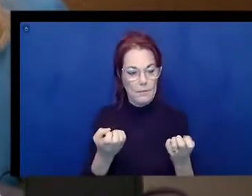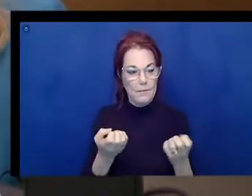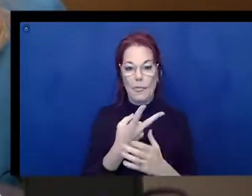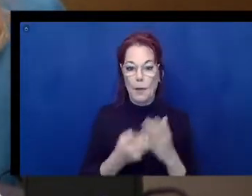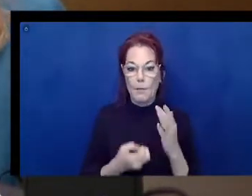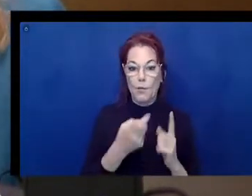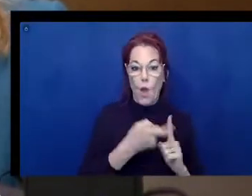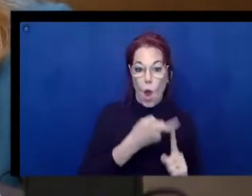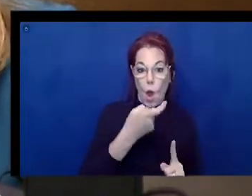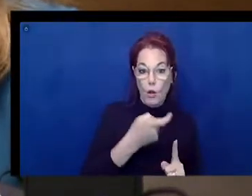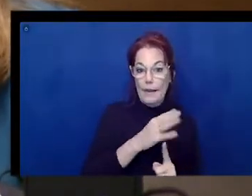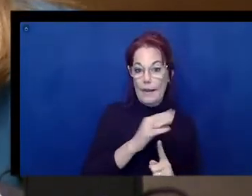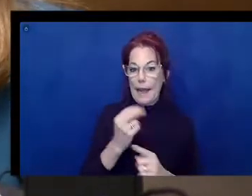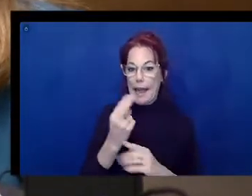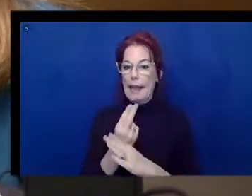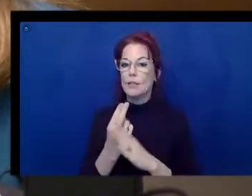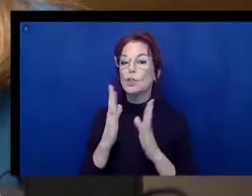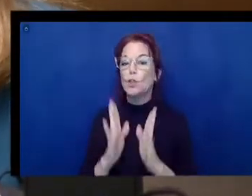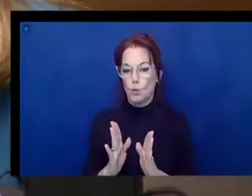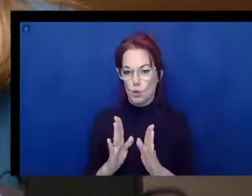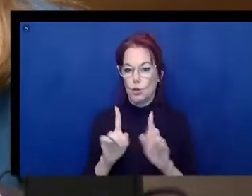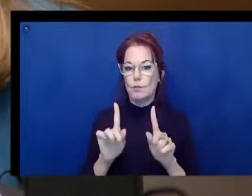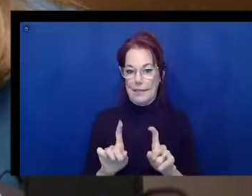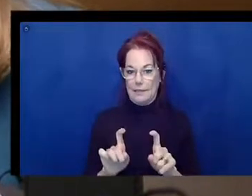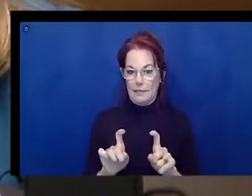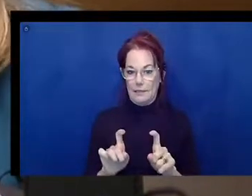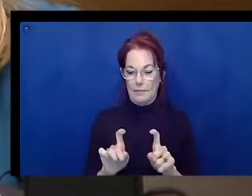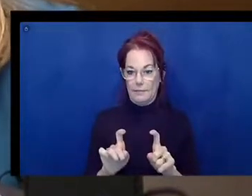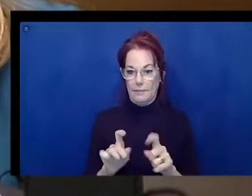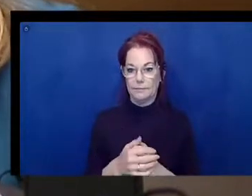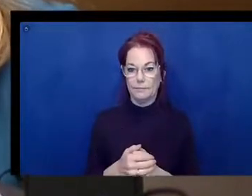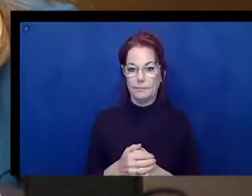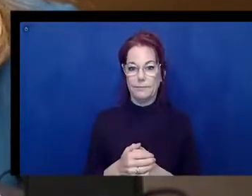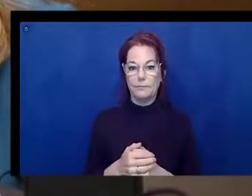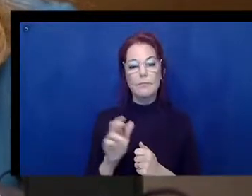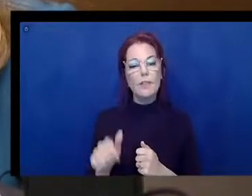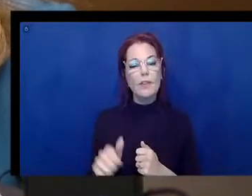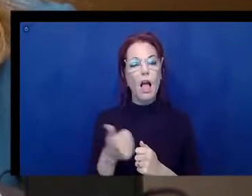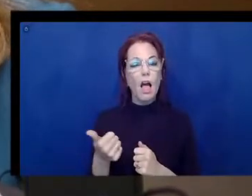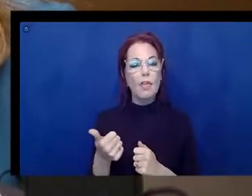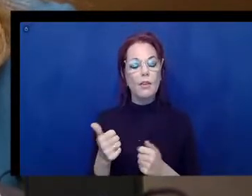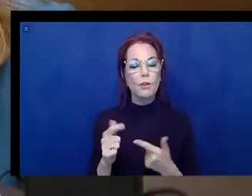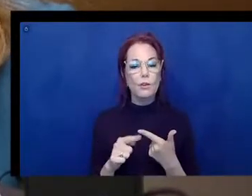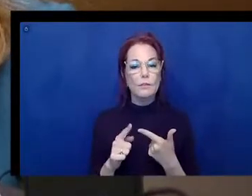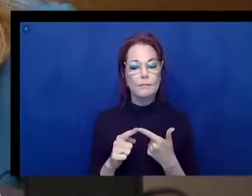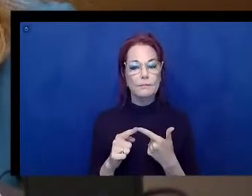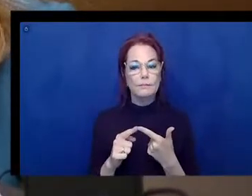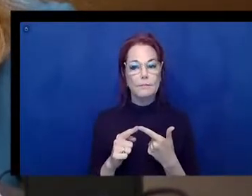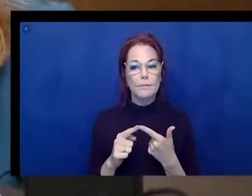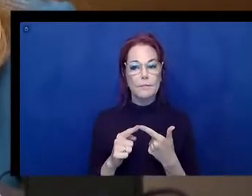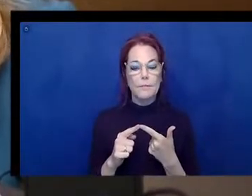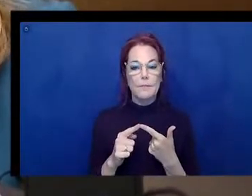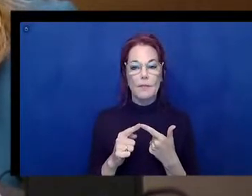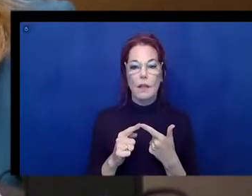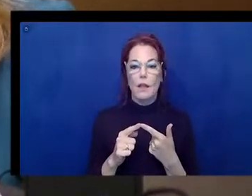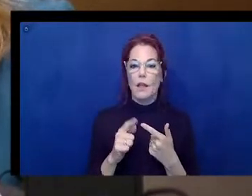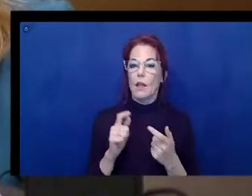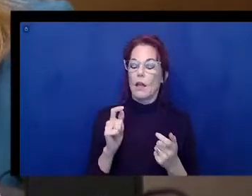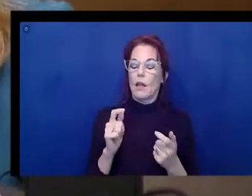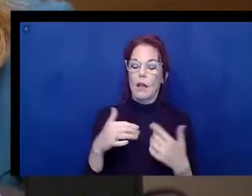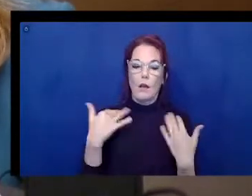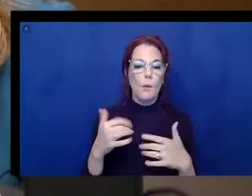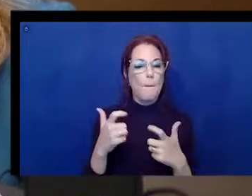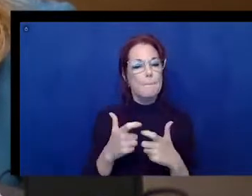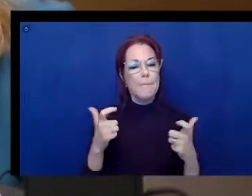user testing. The other things are a substantial remediation effort. And